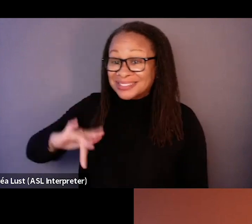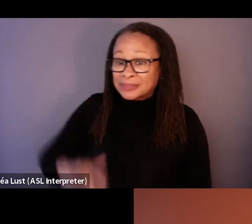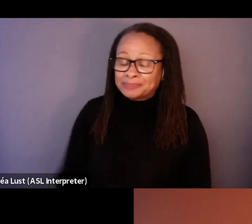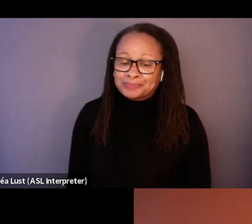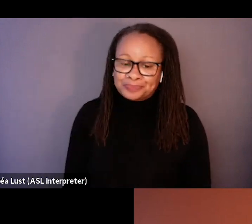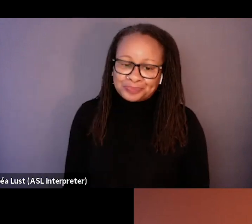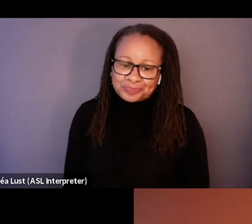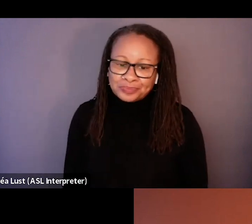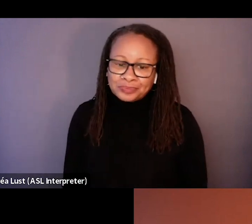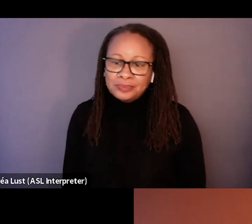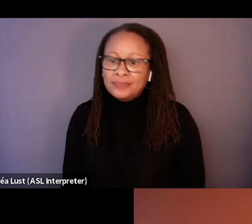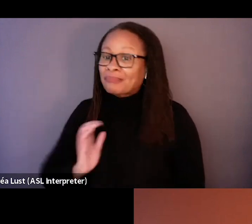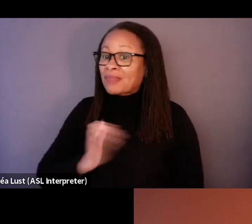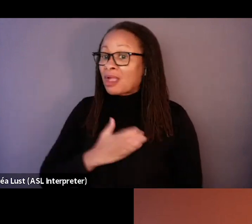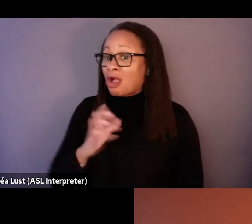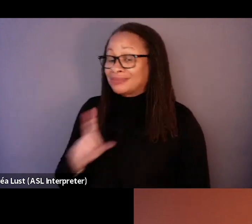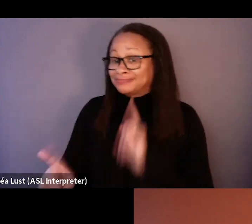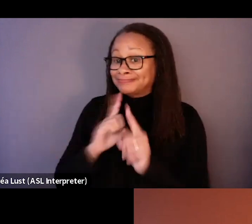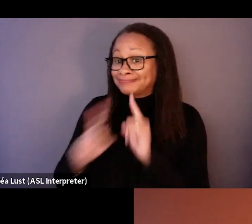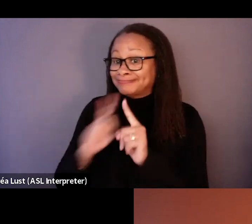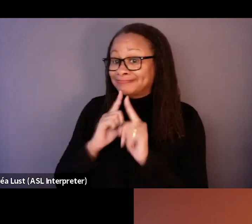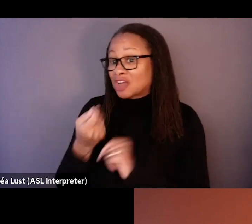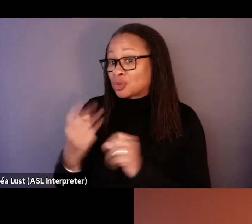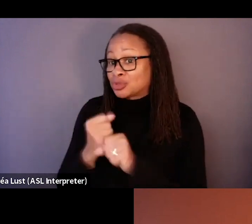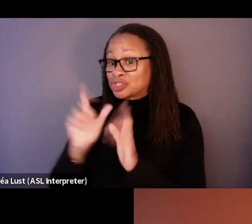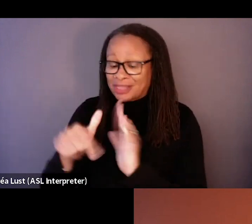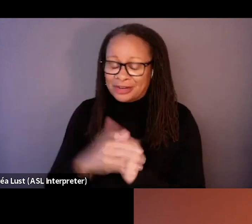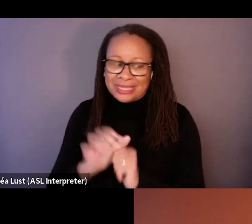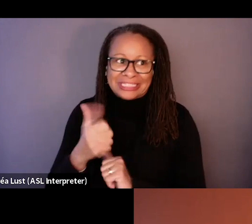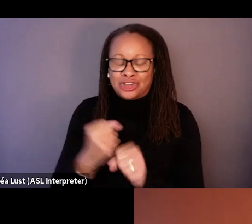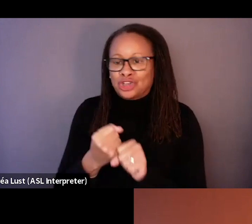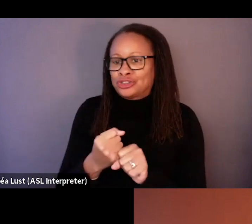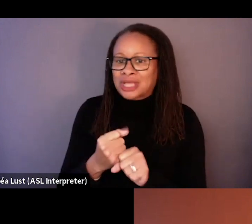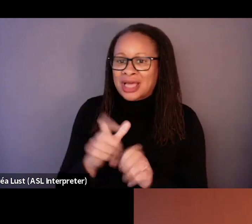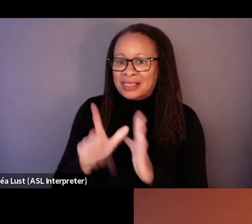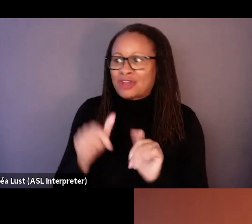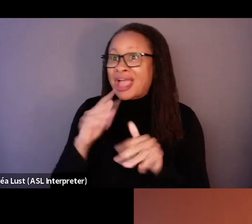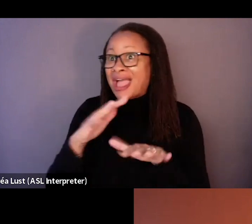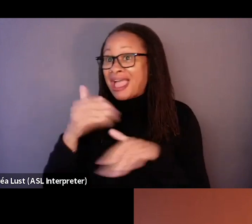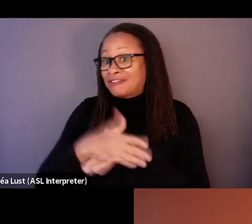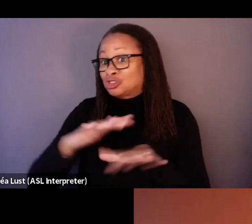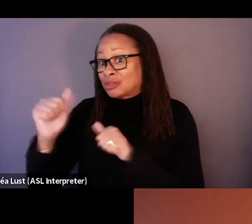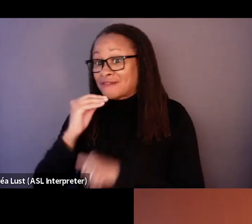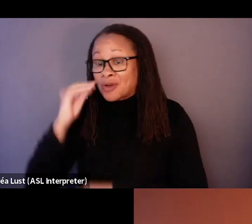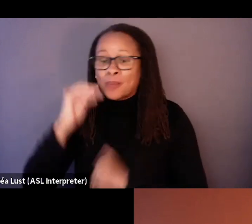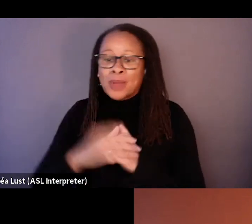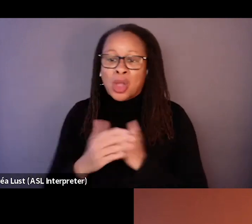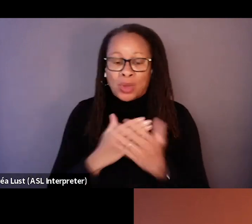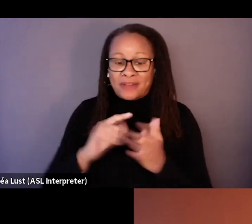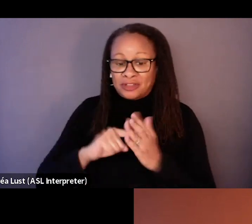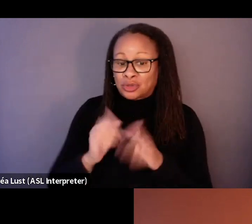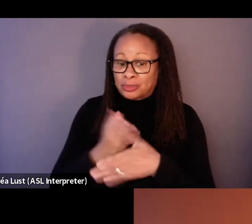um, our, our dialogue that like few years later, you know, 10 years later, after she left home, uh, whatever started between